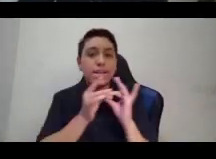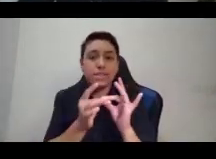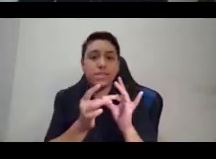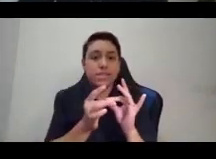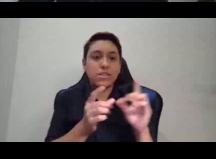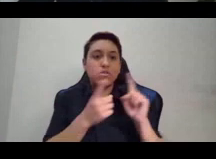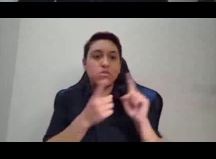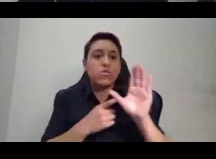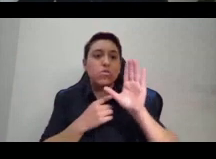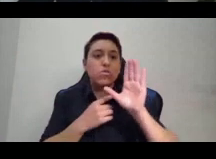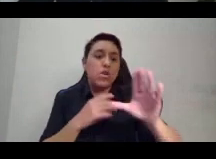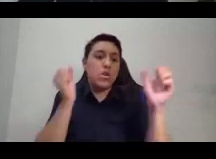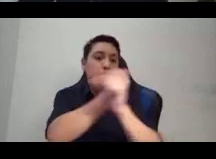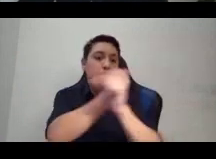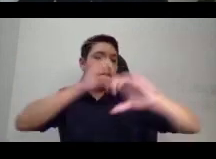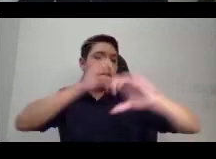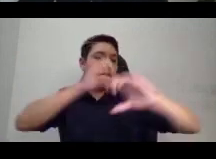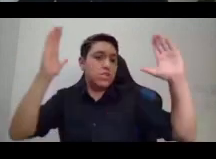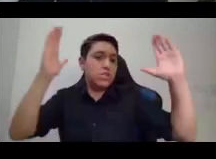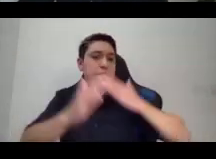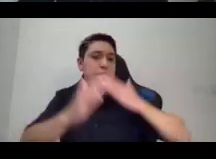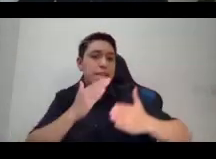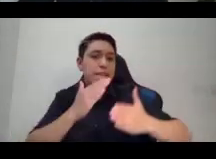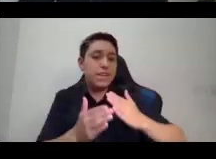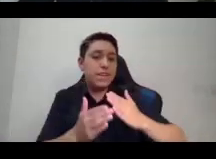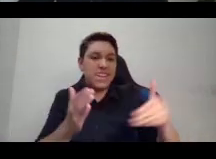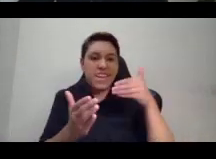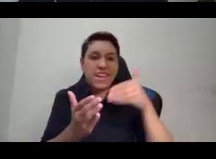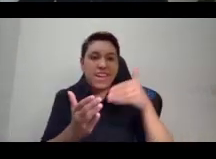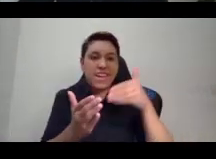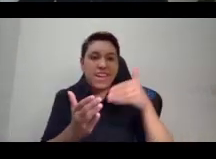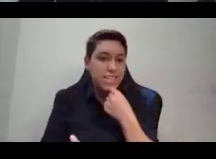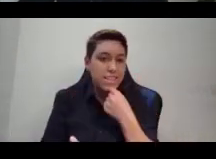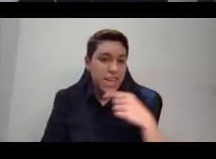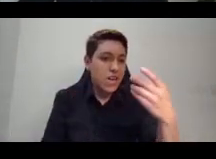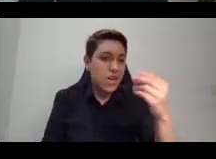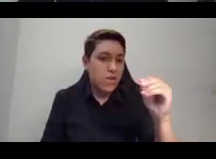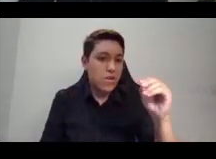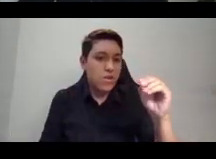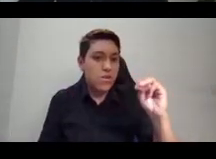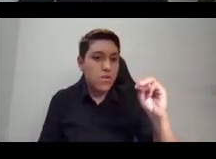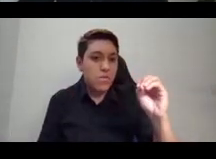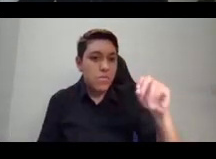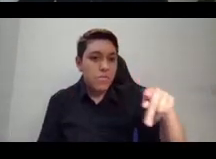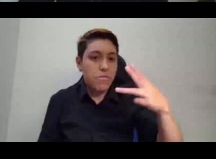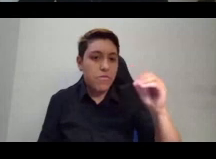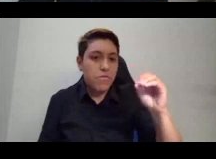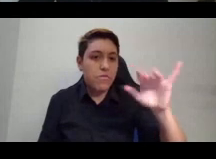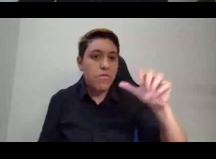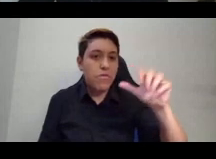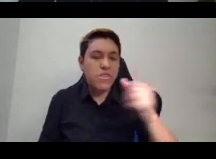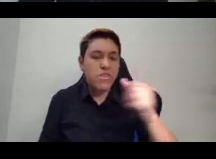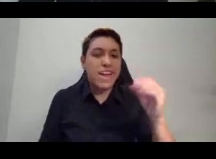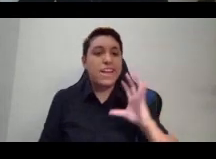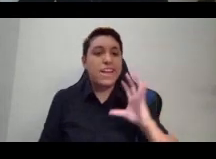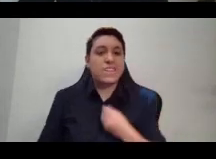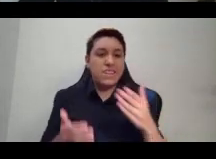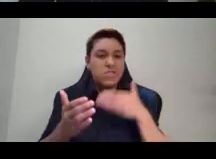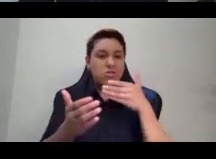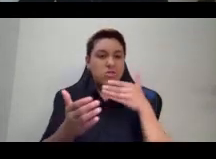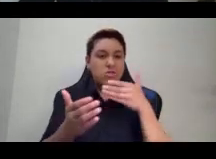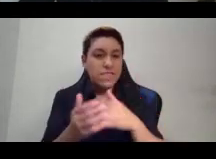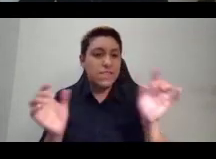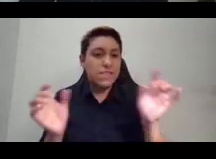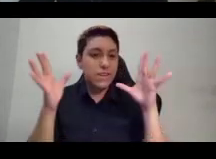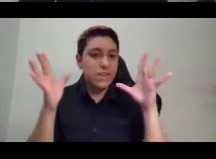anti-gay homophobia and anti-trans violence that Sylvia and